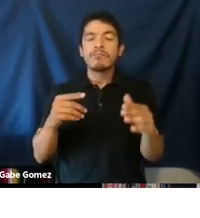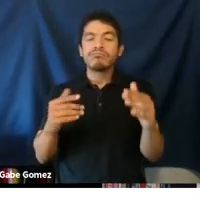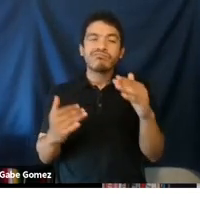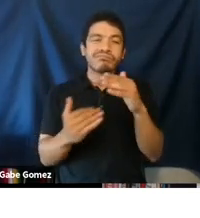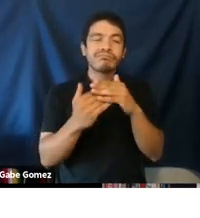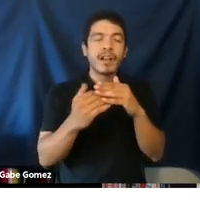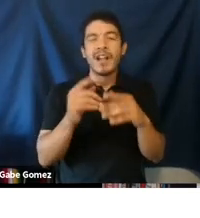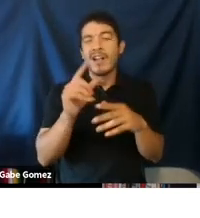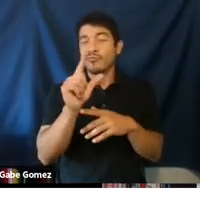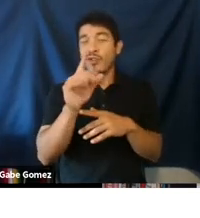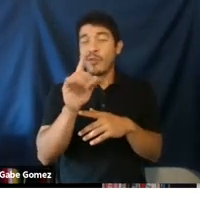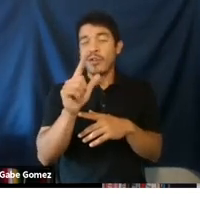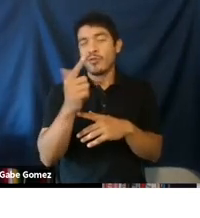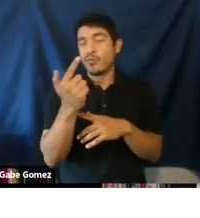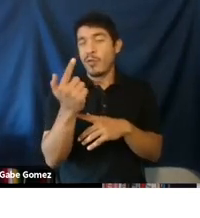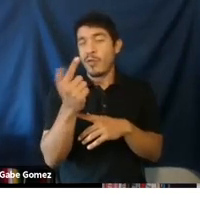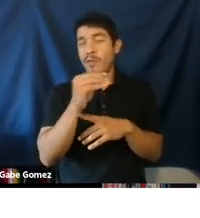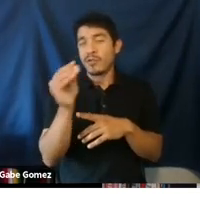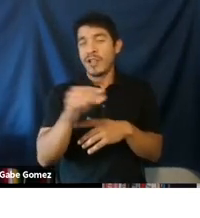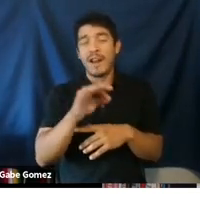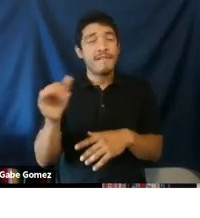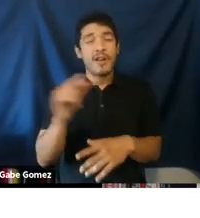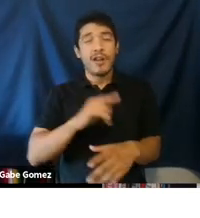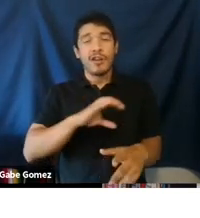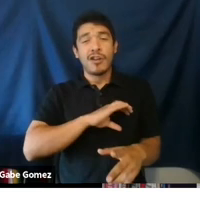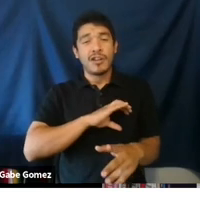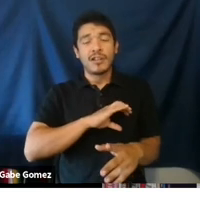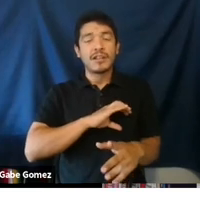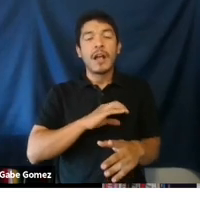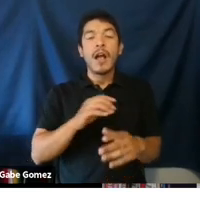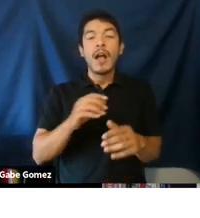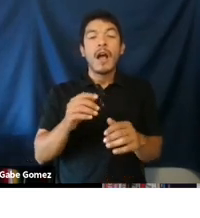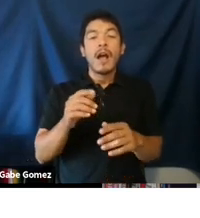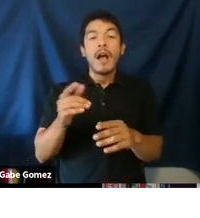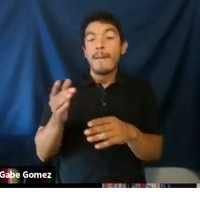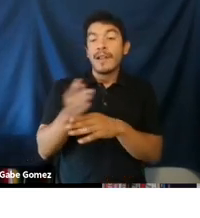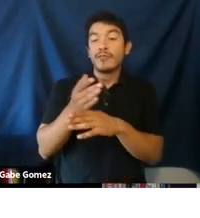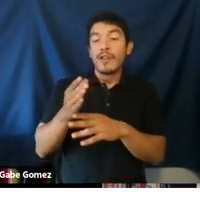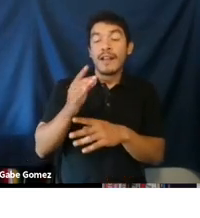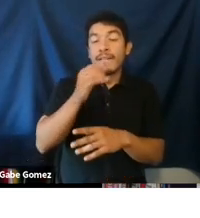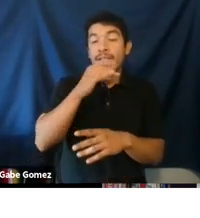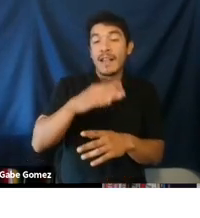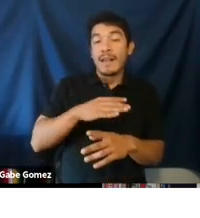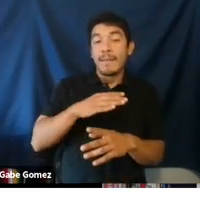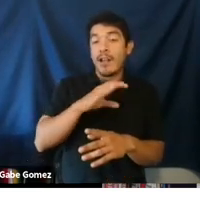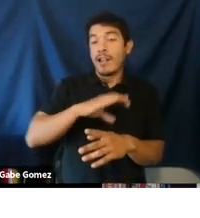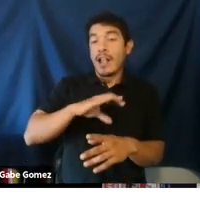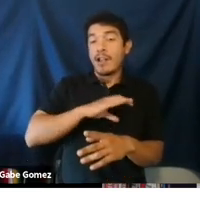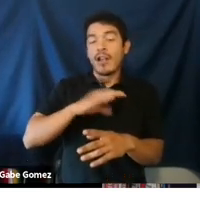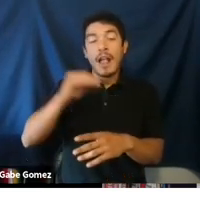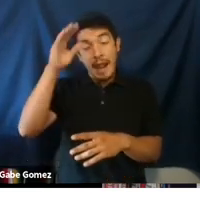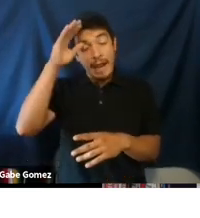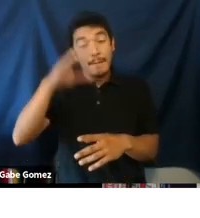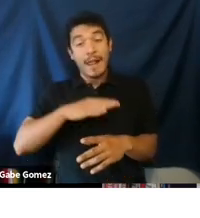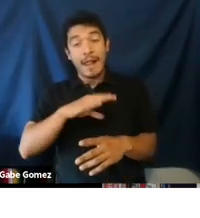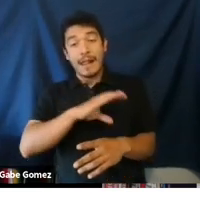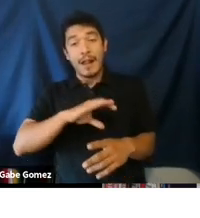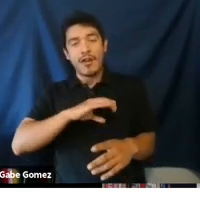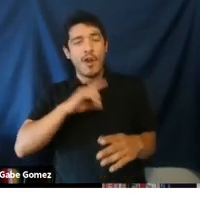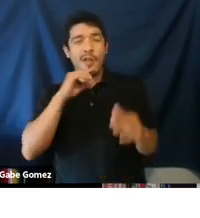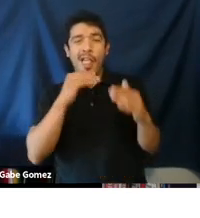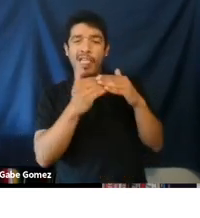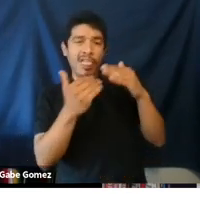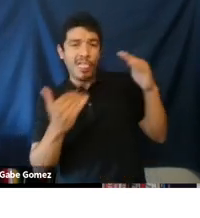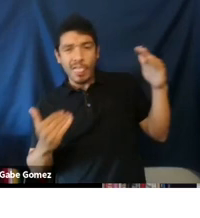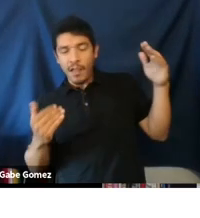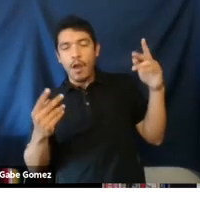very underrepresented and they make up about 20.1% of all characters. Now this gap between female characters and